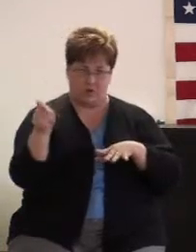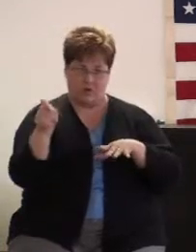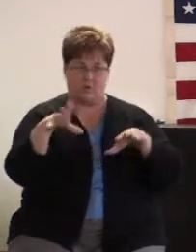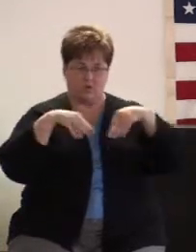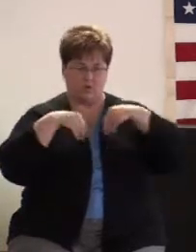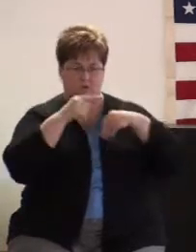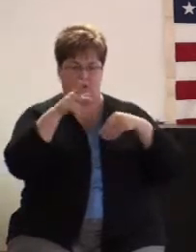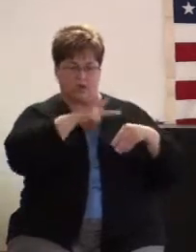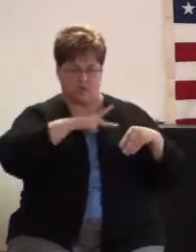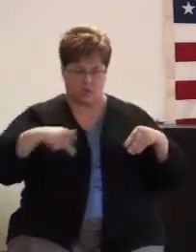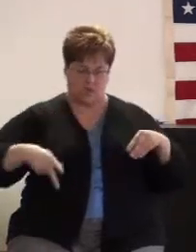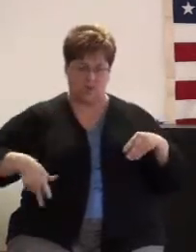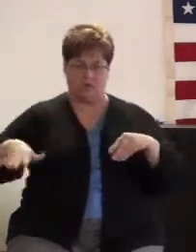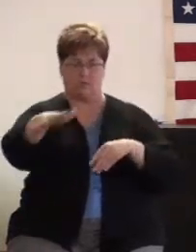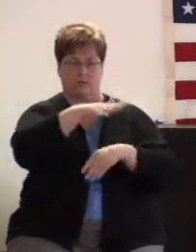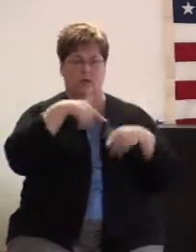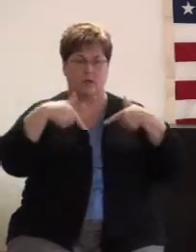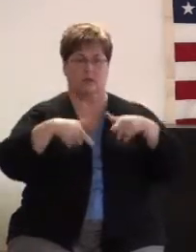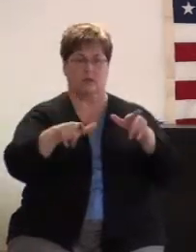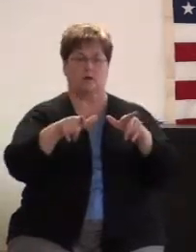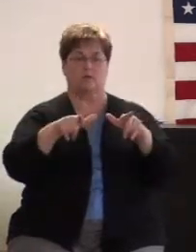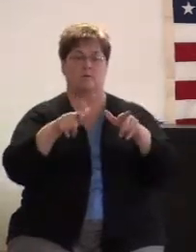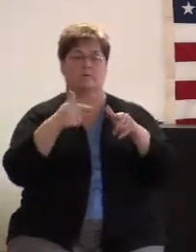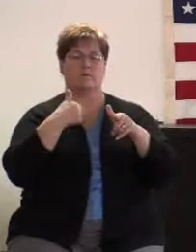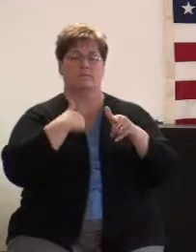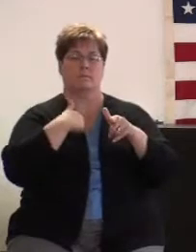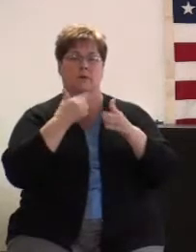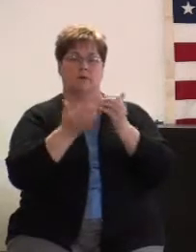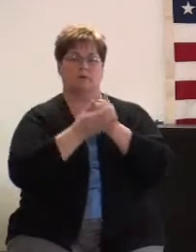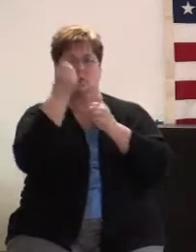Let me let you understand what I'm talking about.